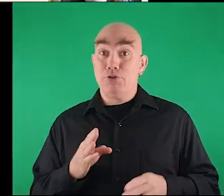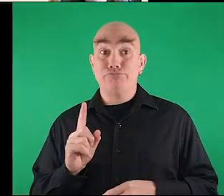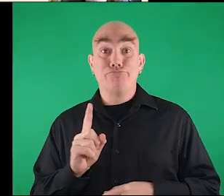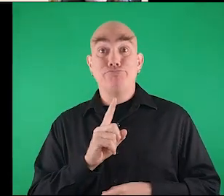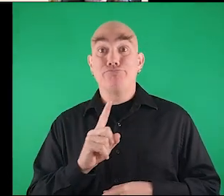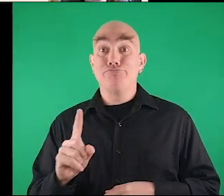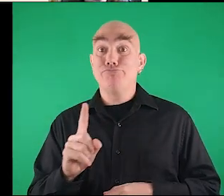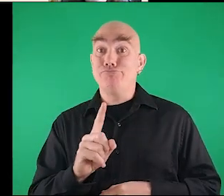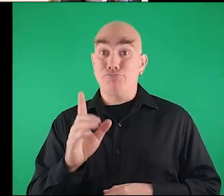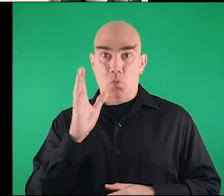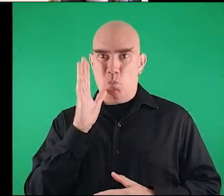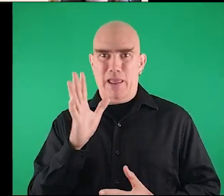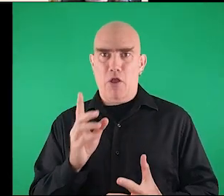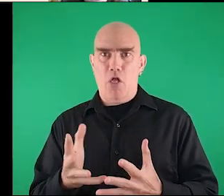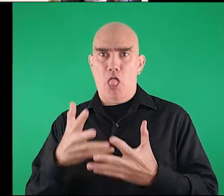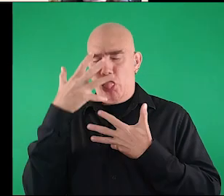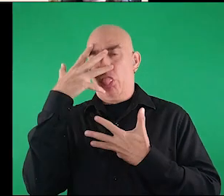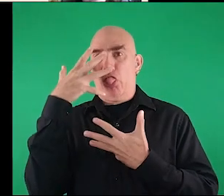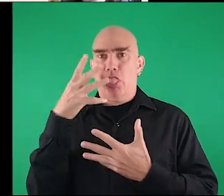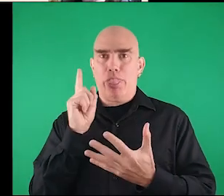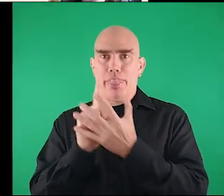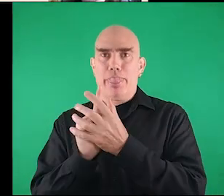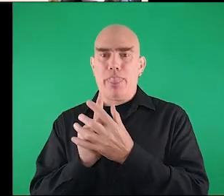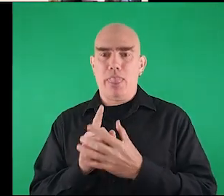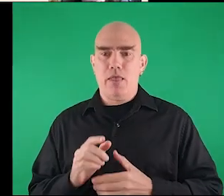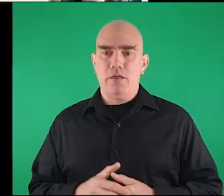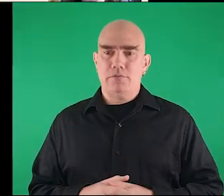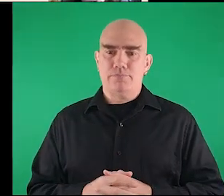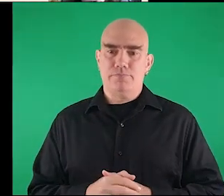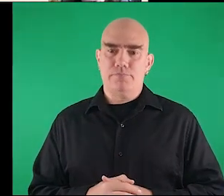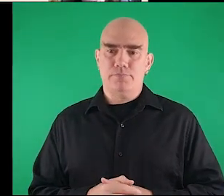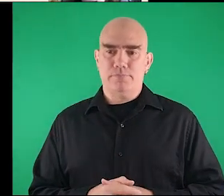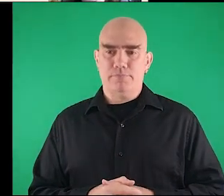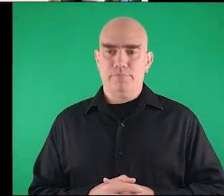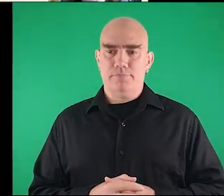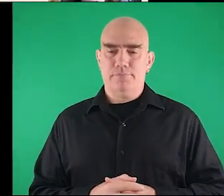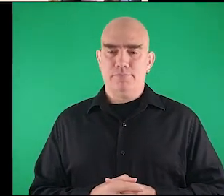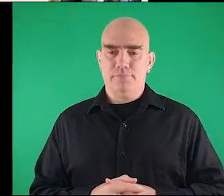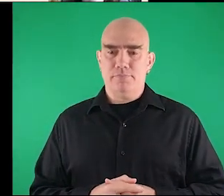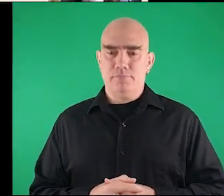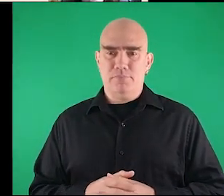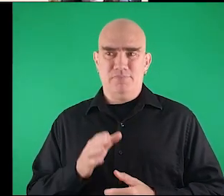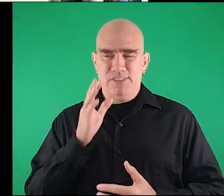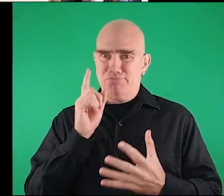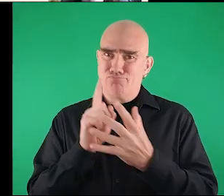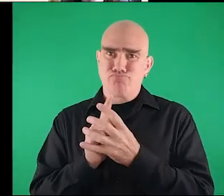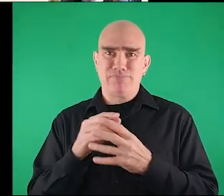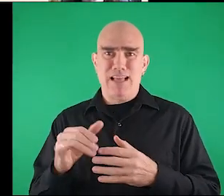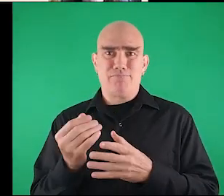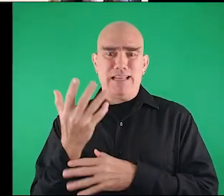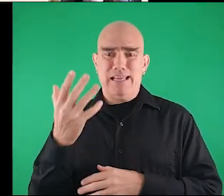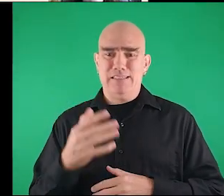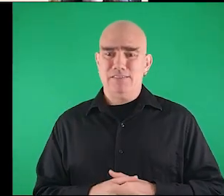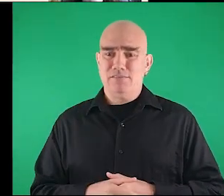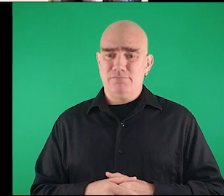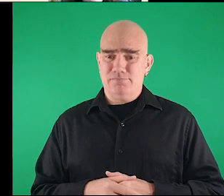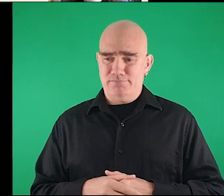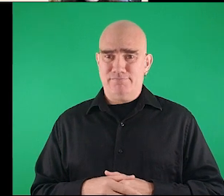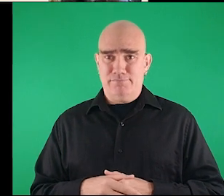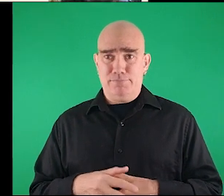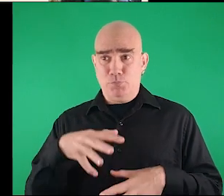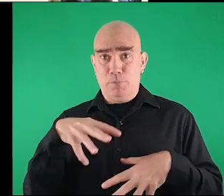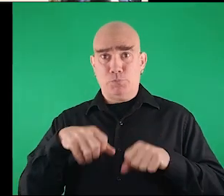a blind people is walking there will be absorbed right into that bush